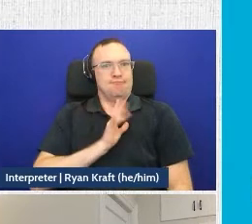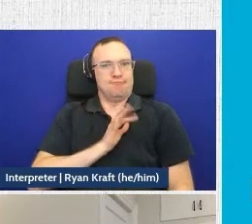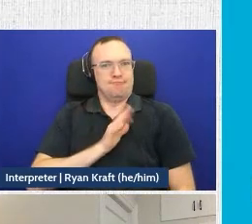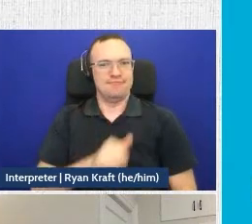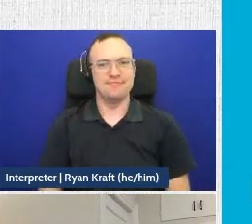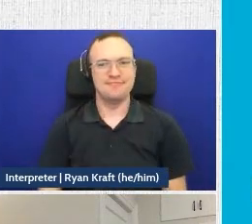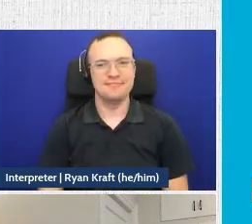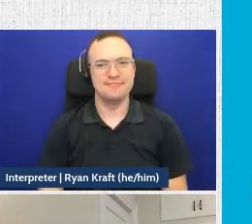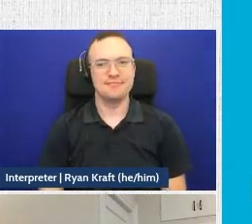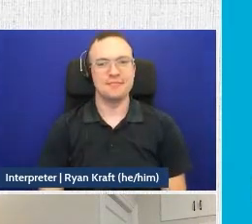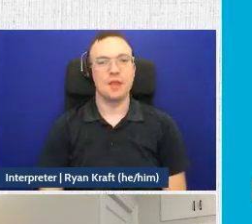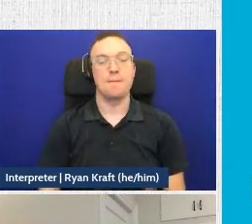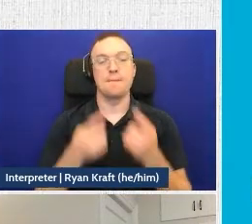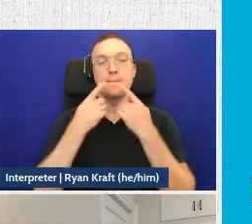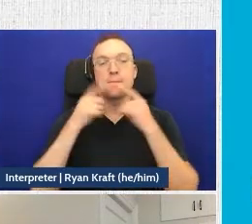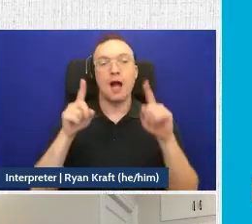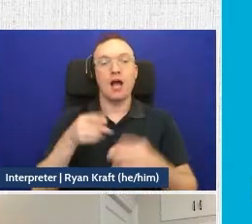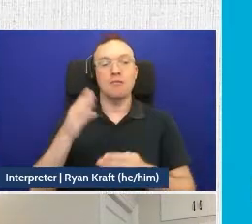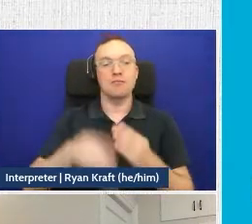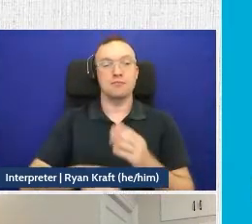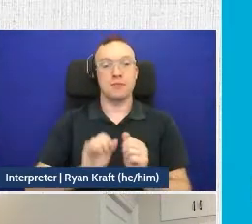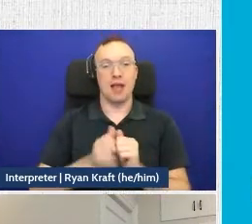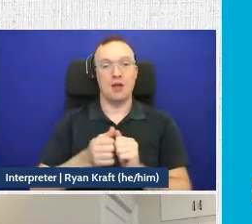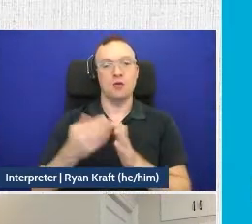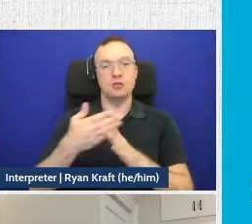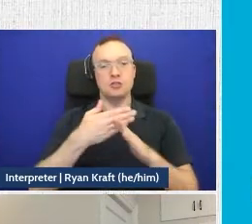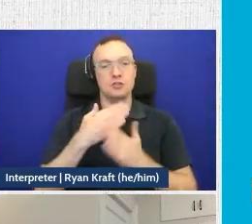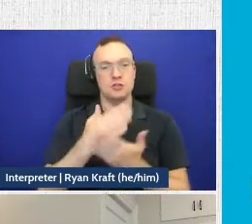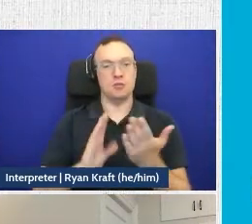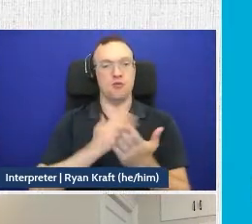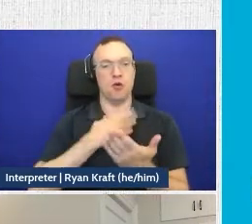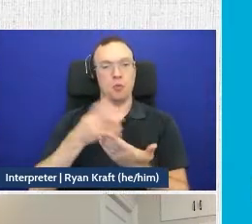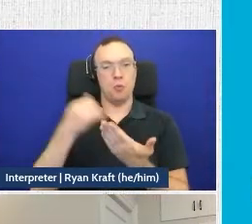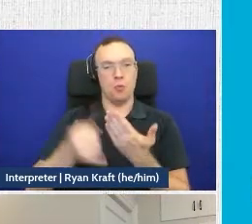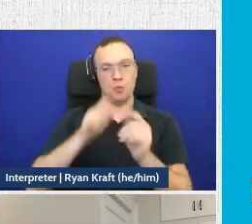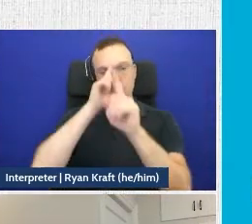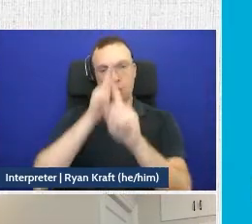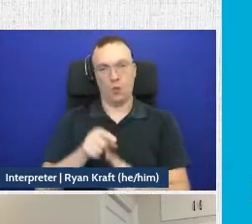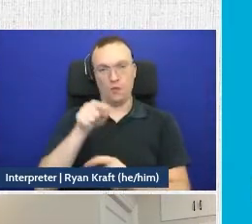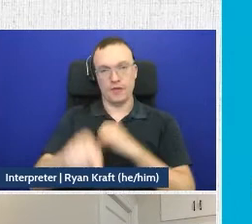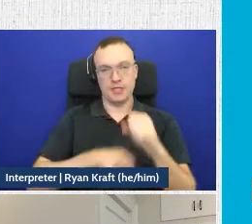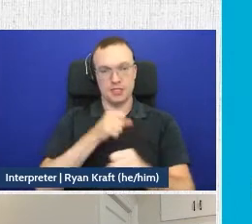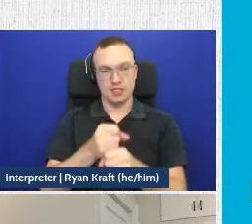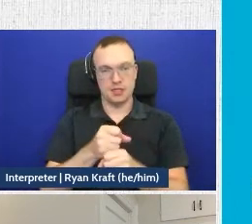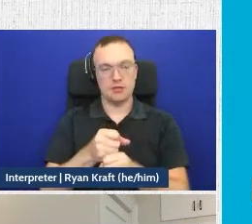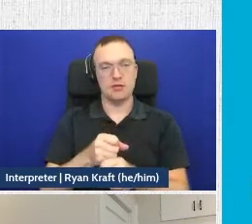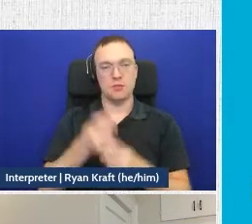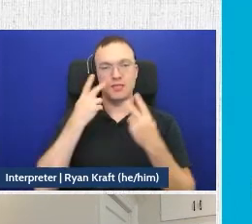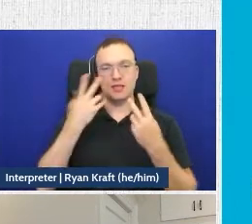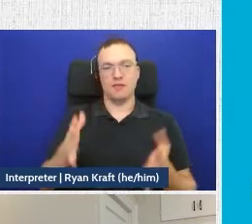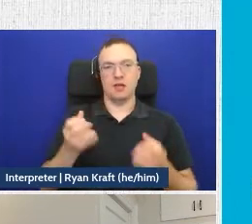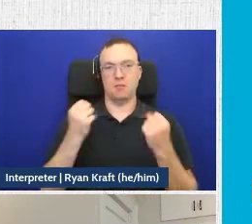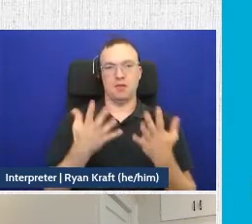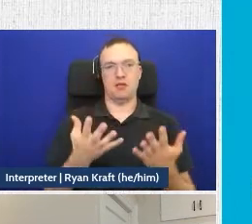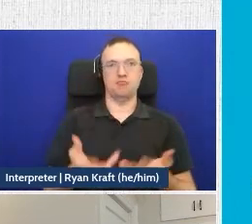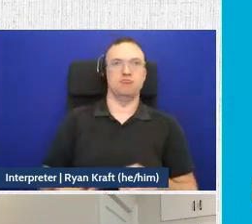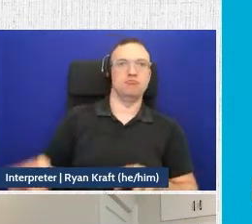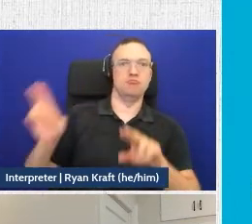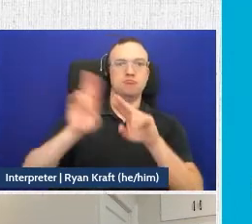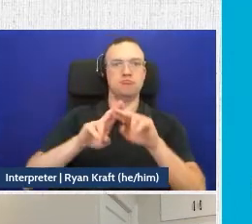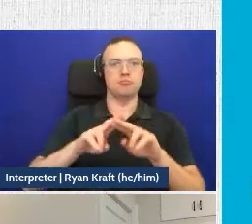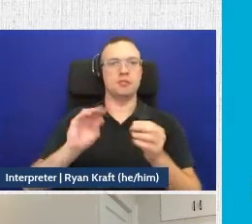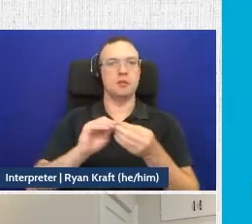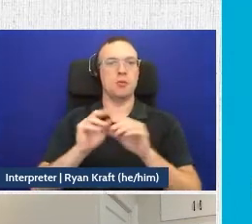So finally, I wanted to conclude by sharing some of our project goals for this year. We've seen quite the increase in users